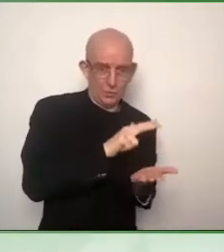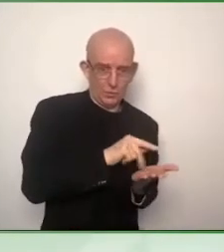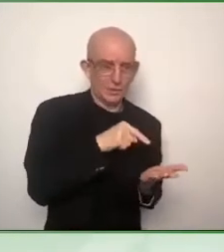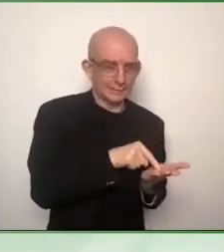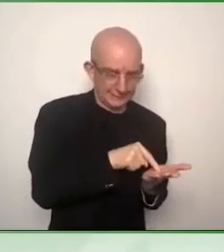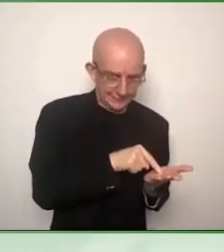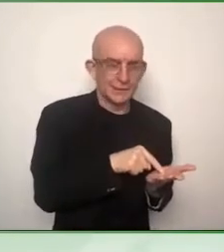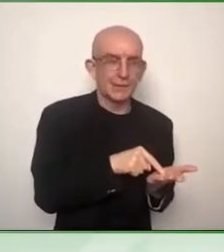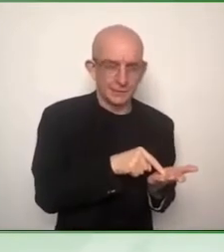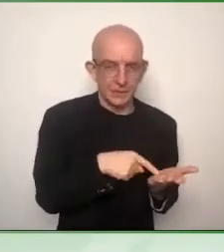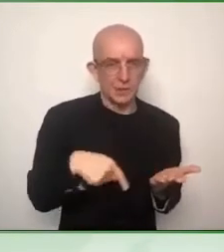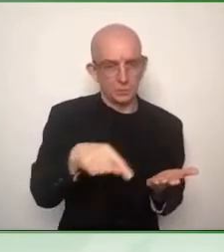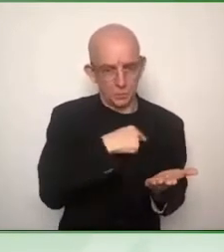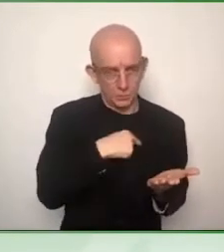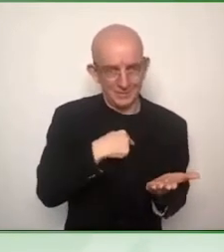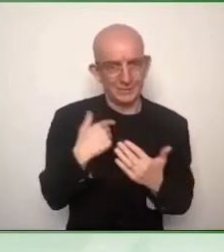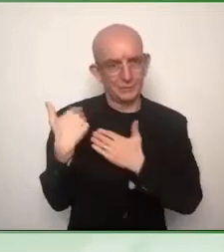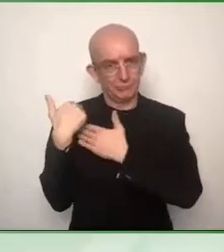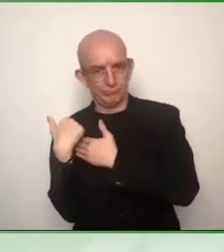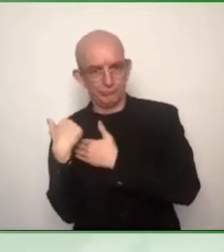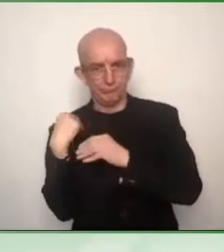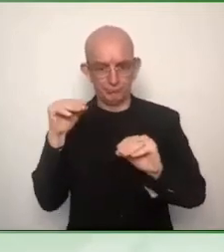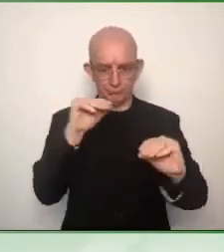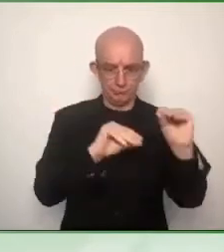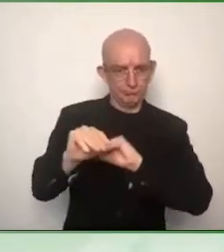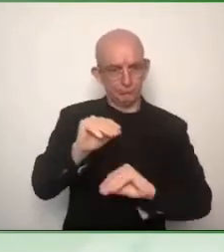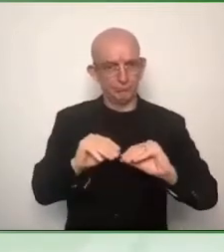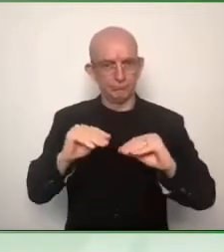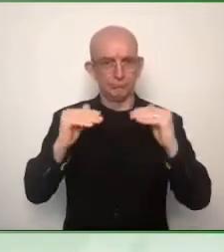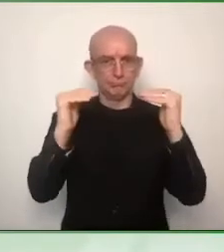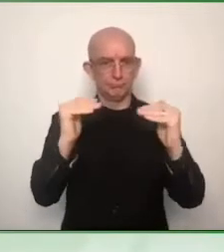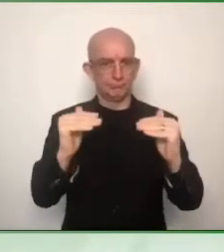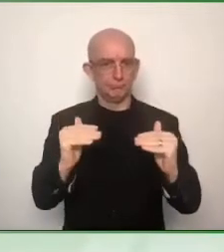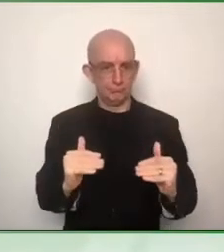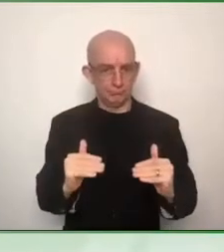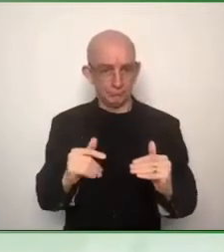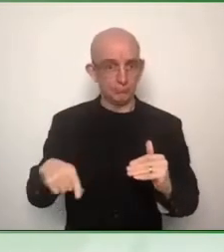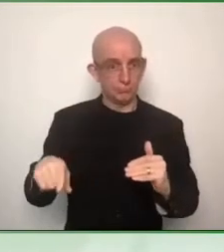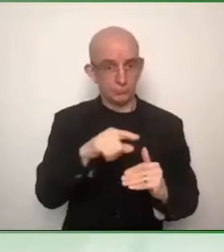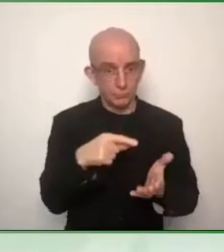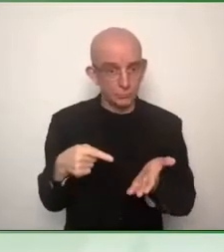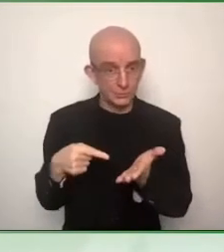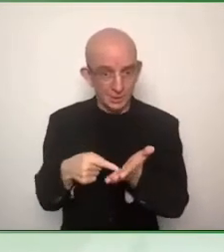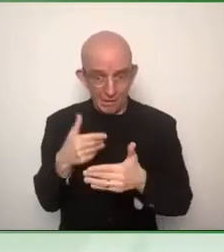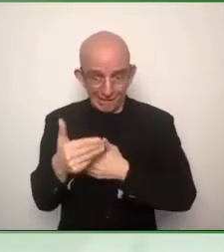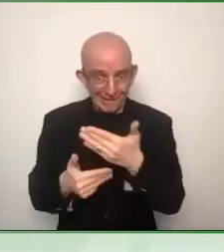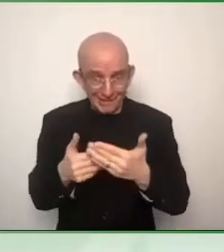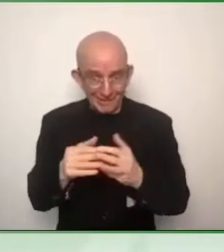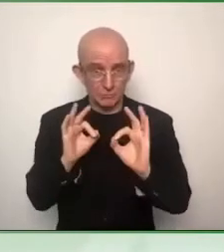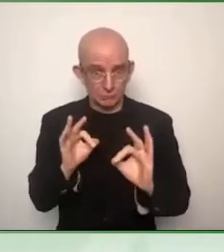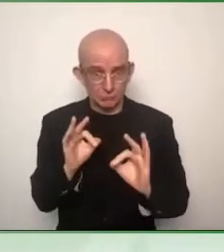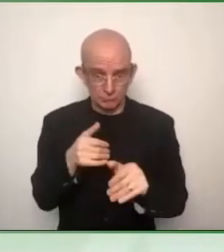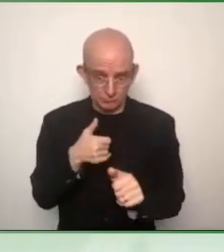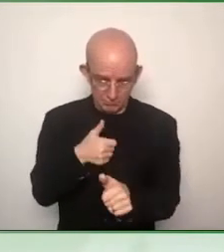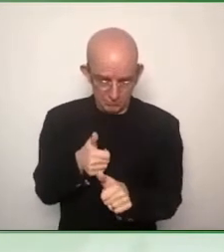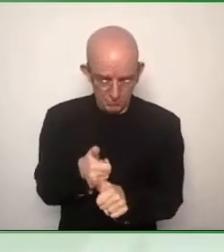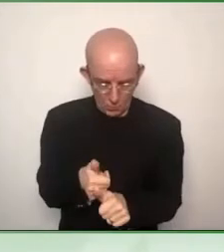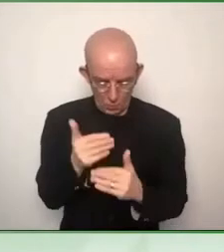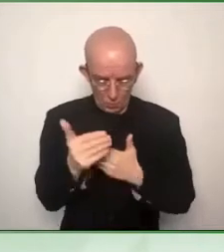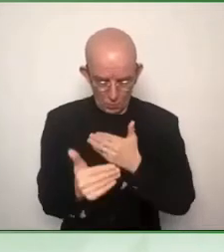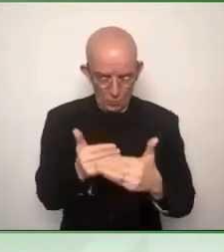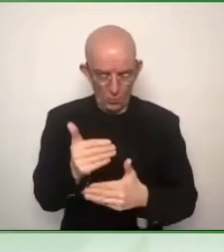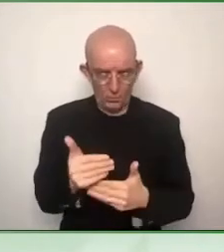Okay, there is a whole legal process behind it initiated at the European Commission. We